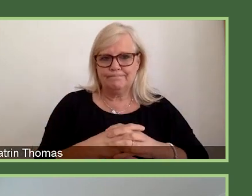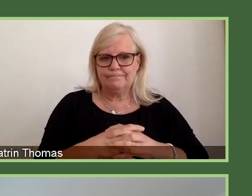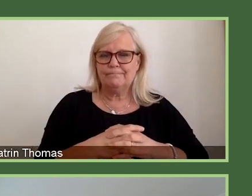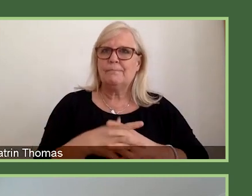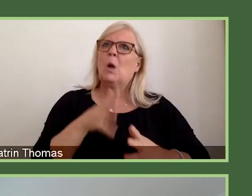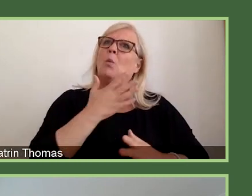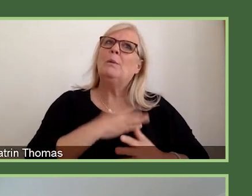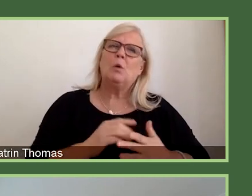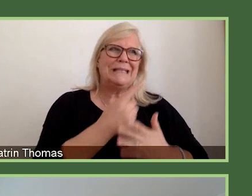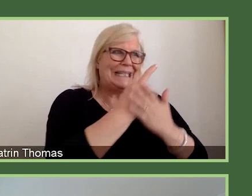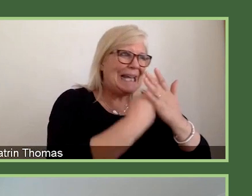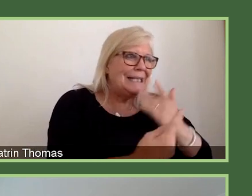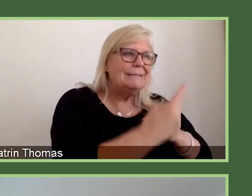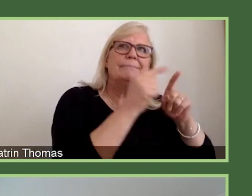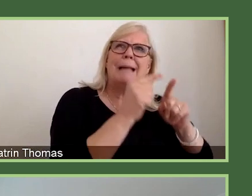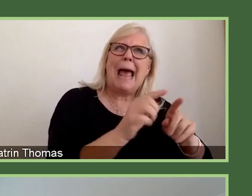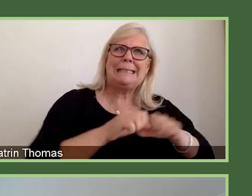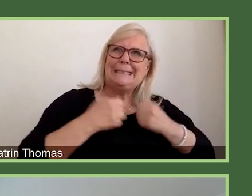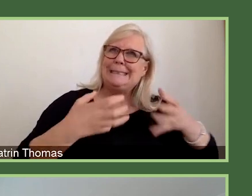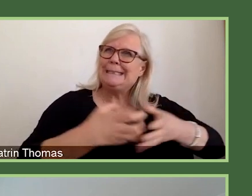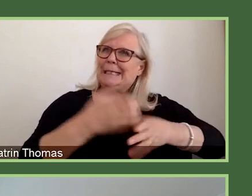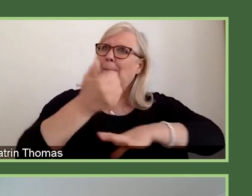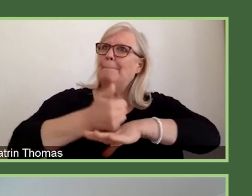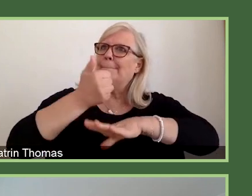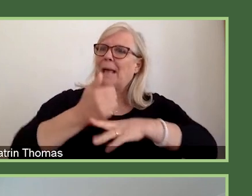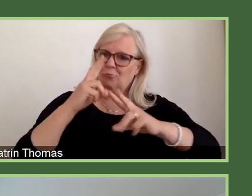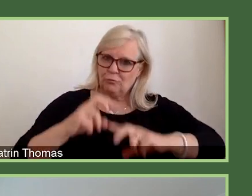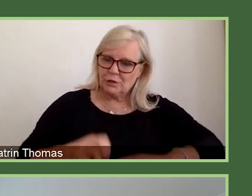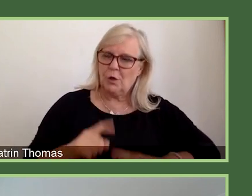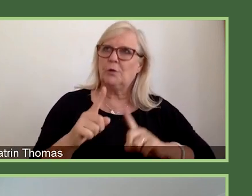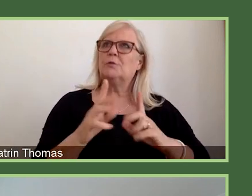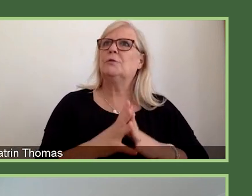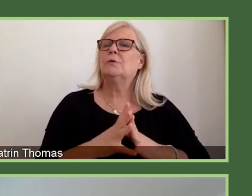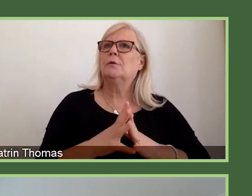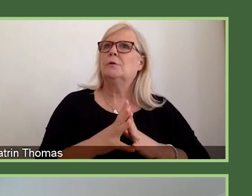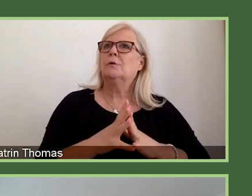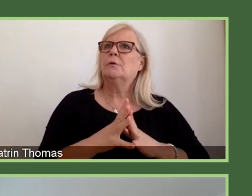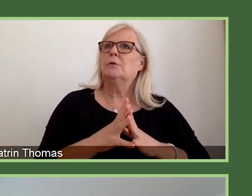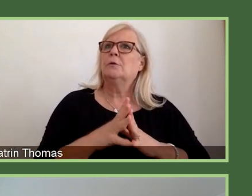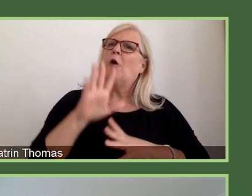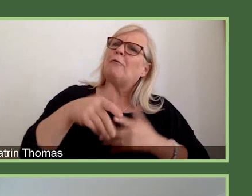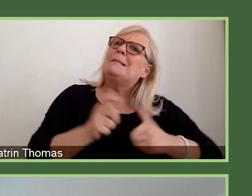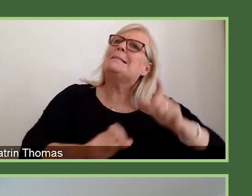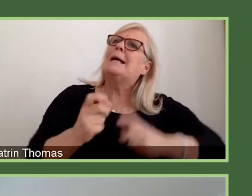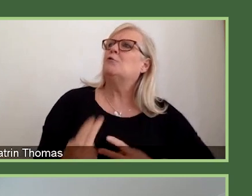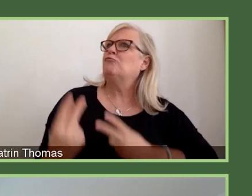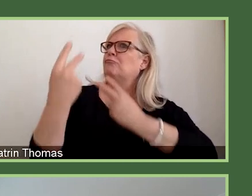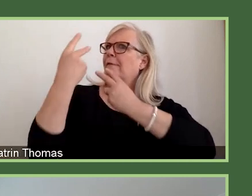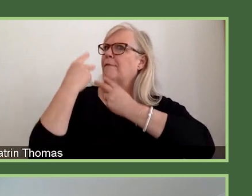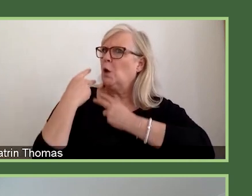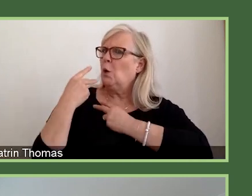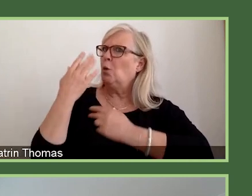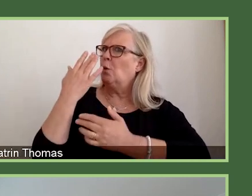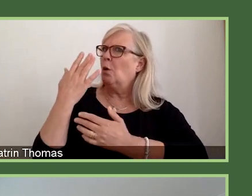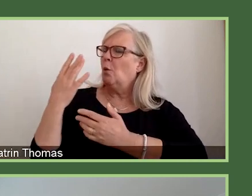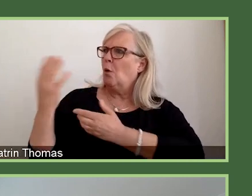A big thing that came out from the science review was the issue of flexibility, duration,